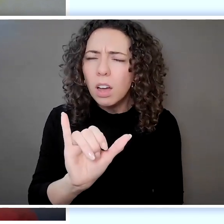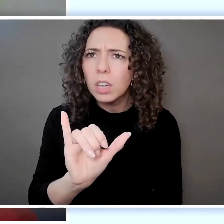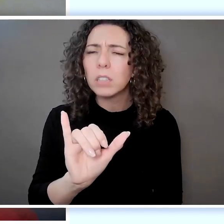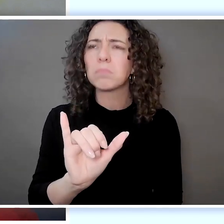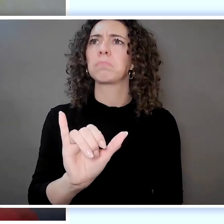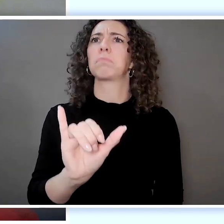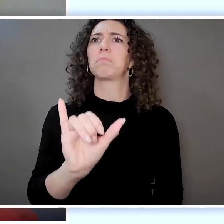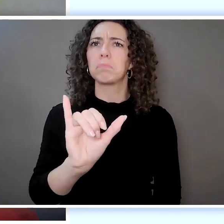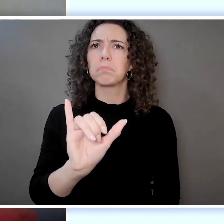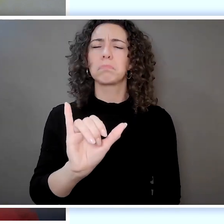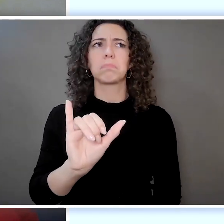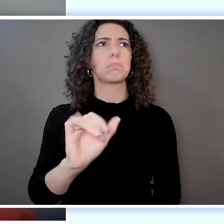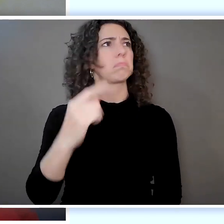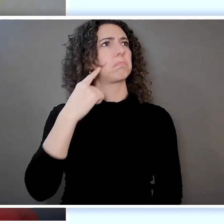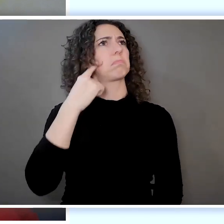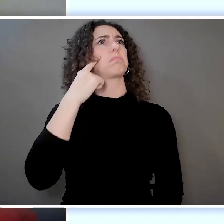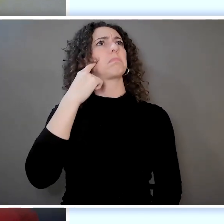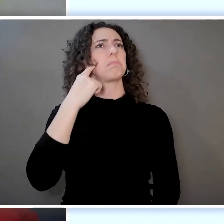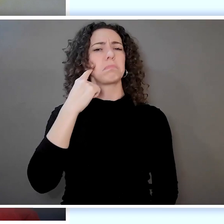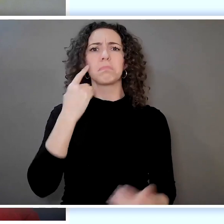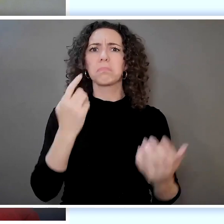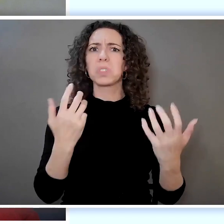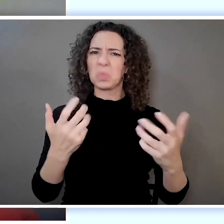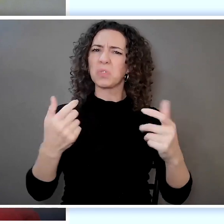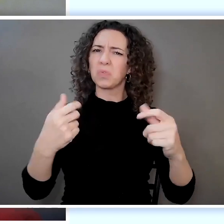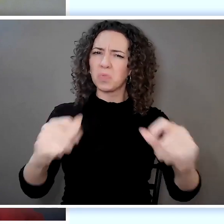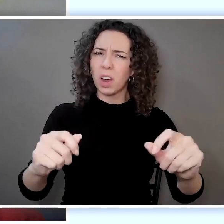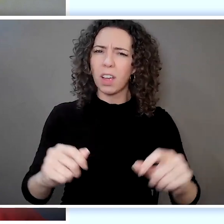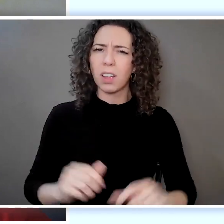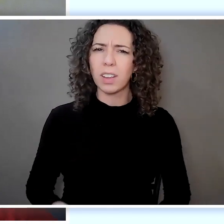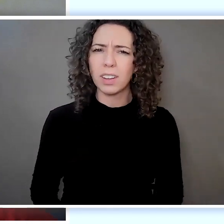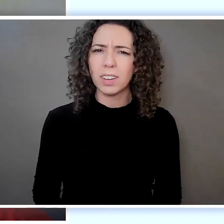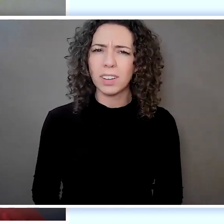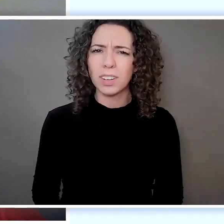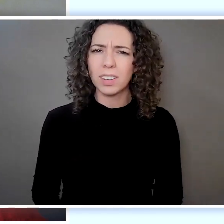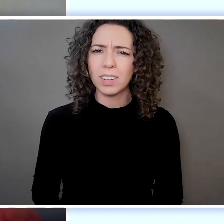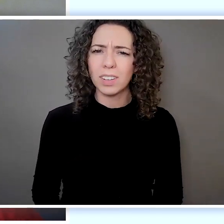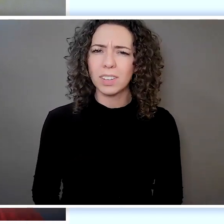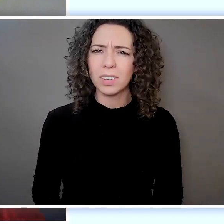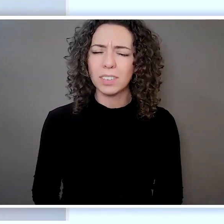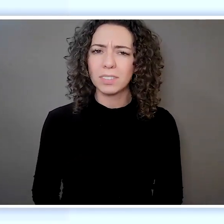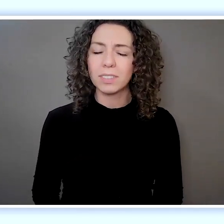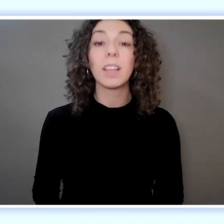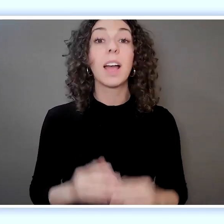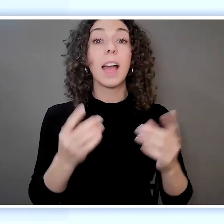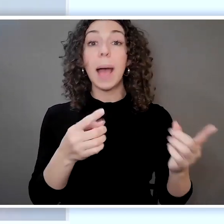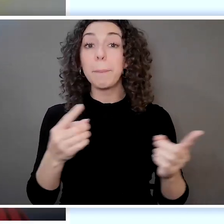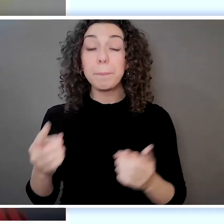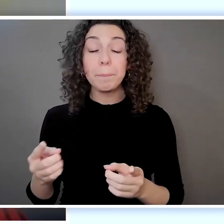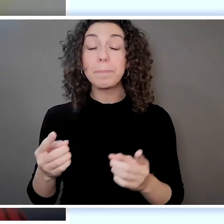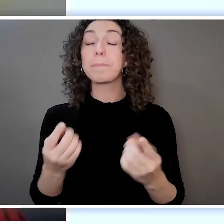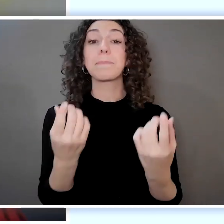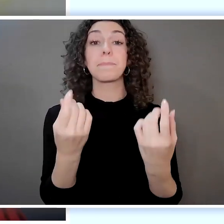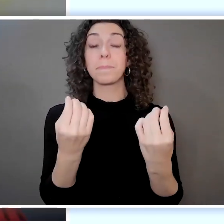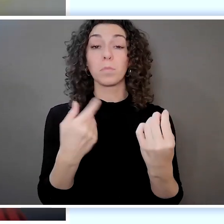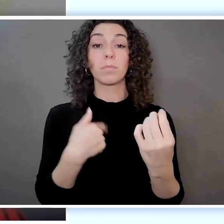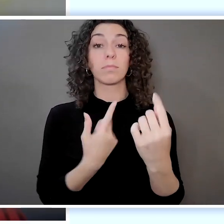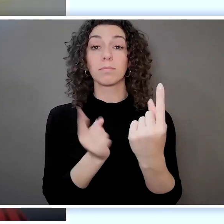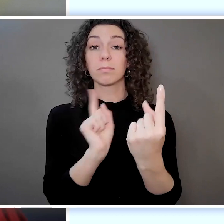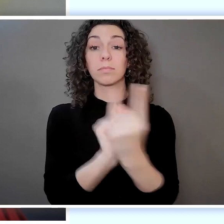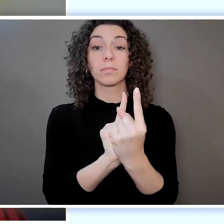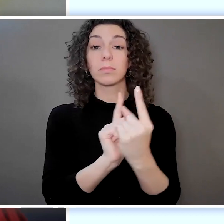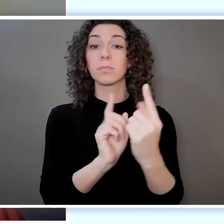me, and I thought, wow, I want to try this. I talked